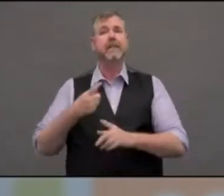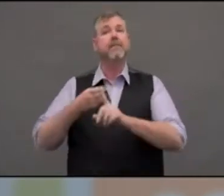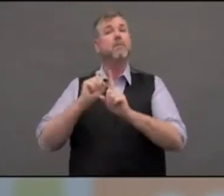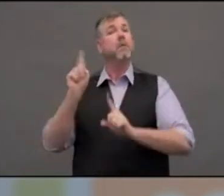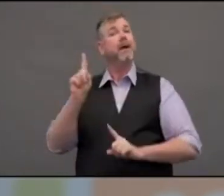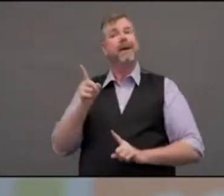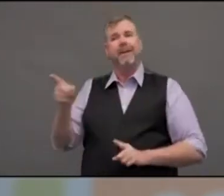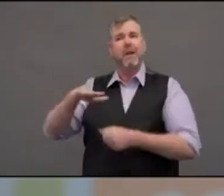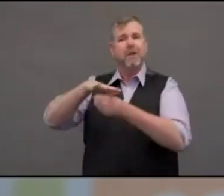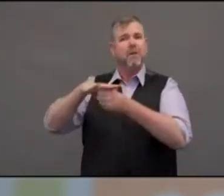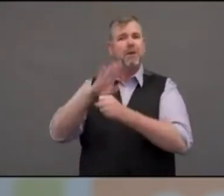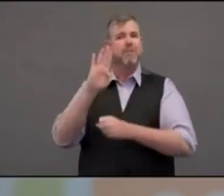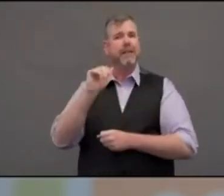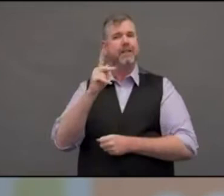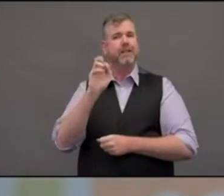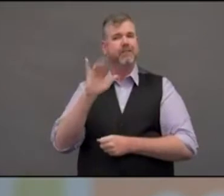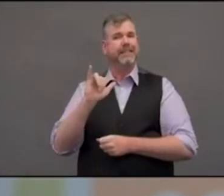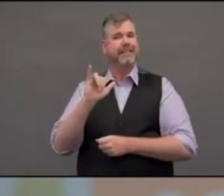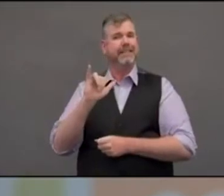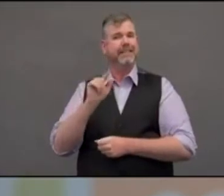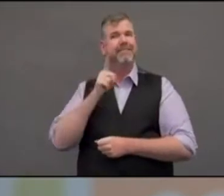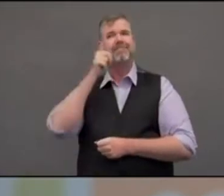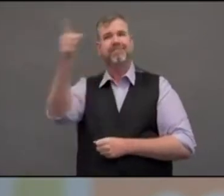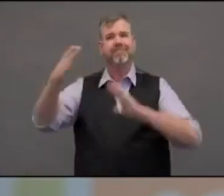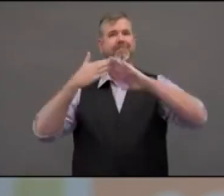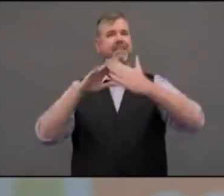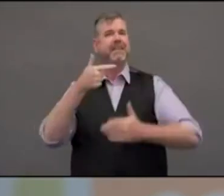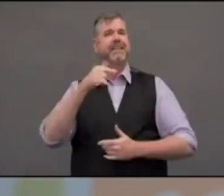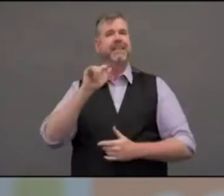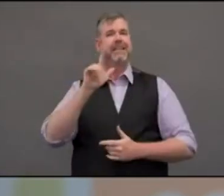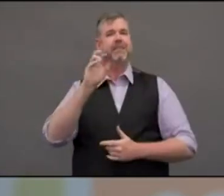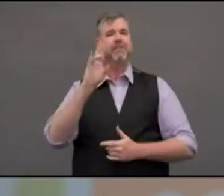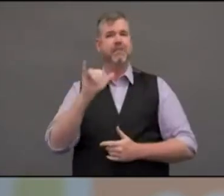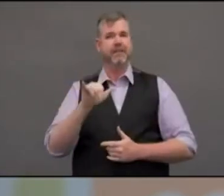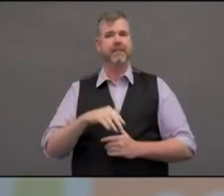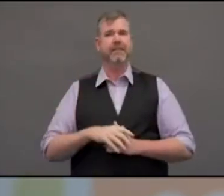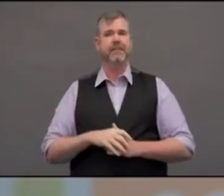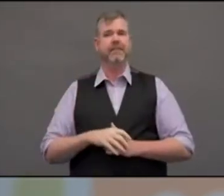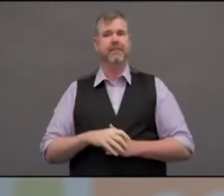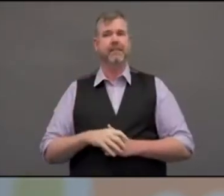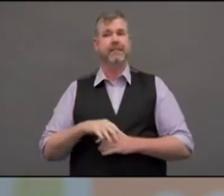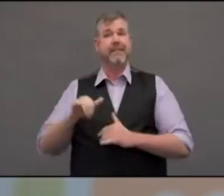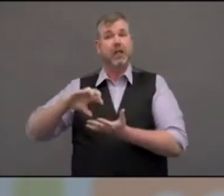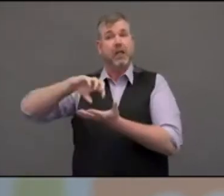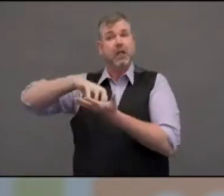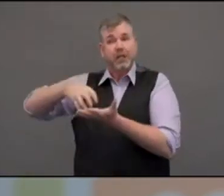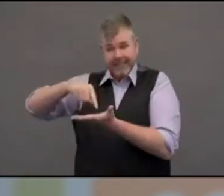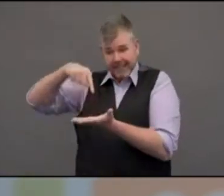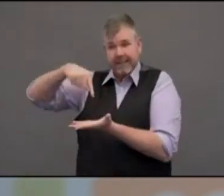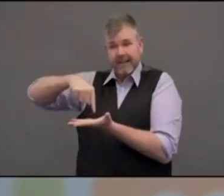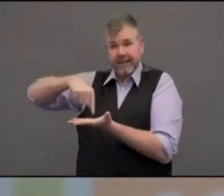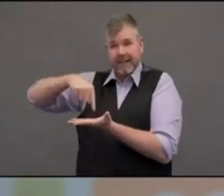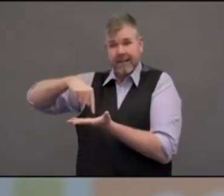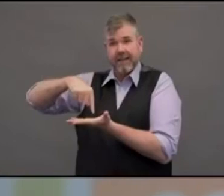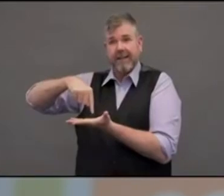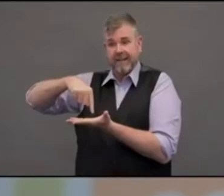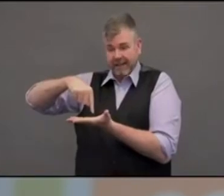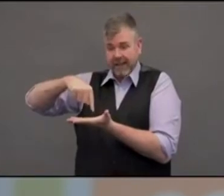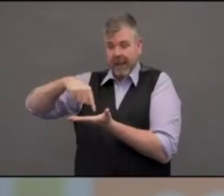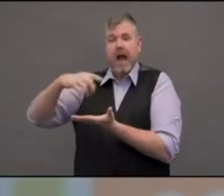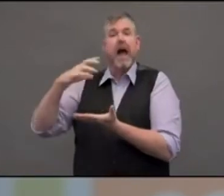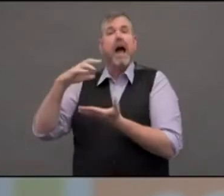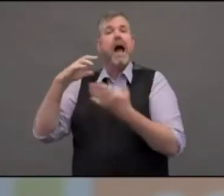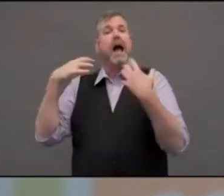resembling a health care worker wearing a mask. It sure did brought joy to our frontline staff. That was very cute.